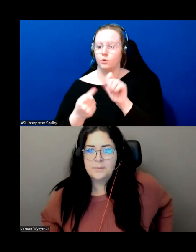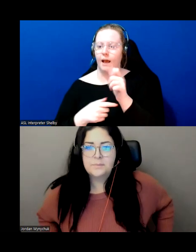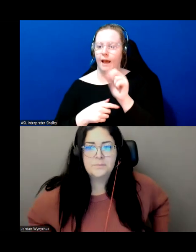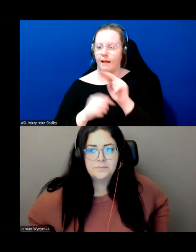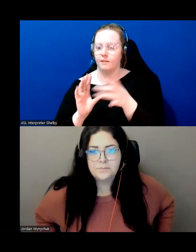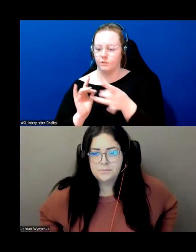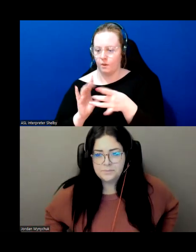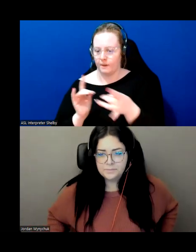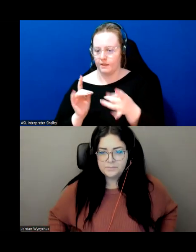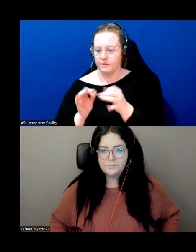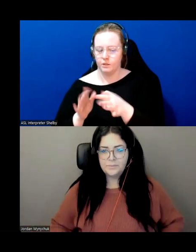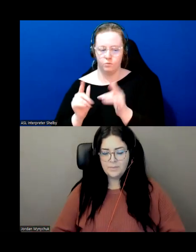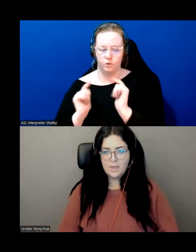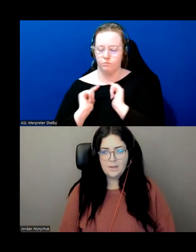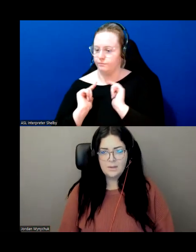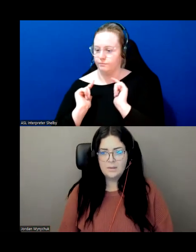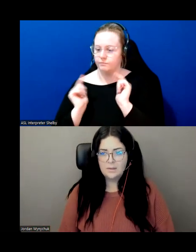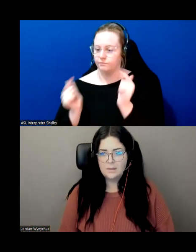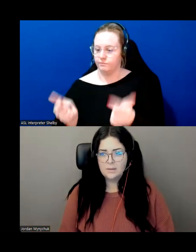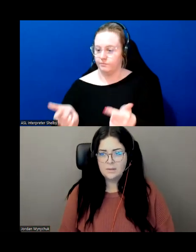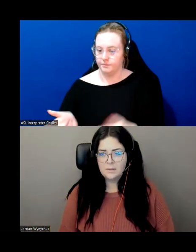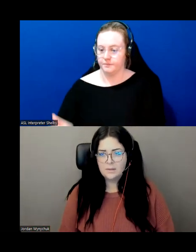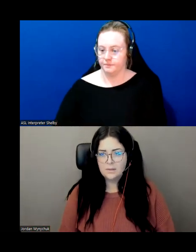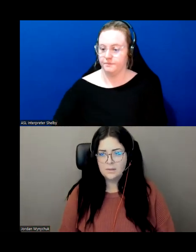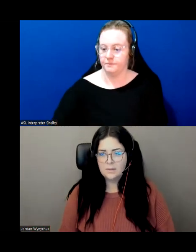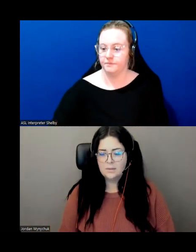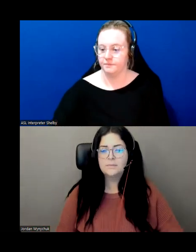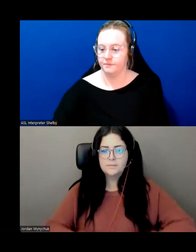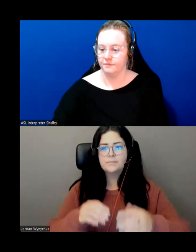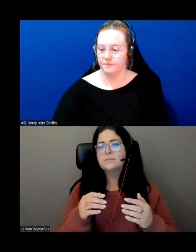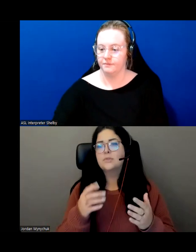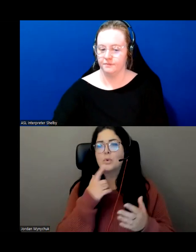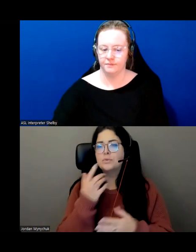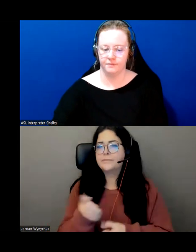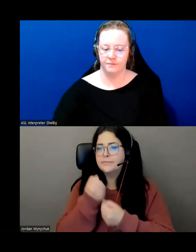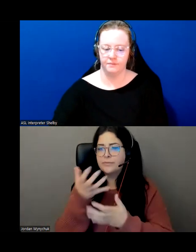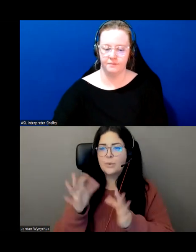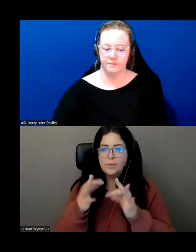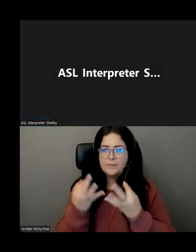speak up talk to your